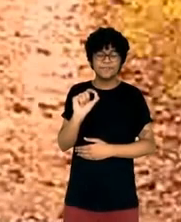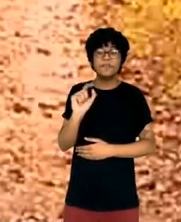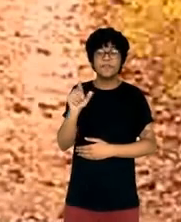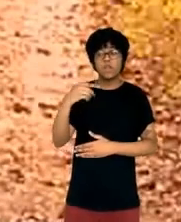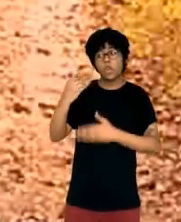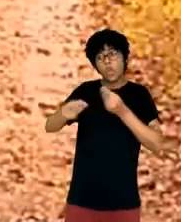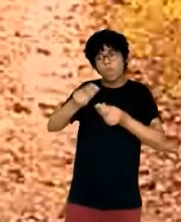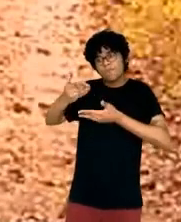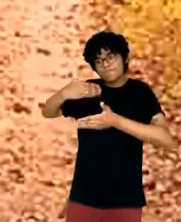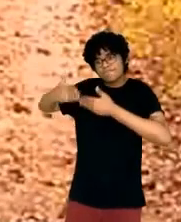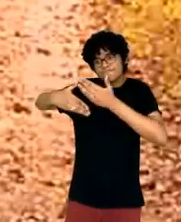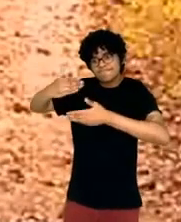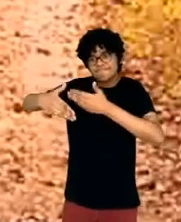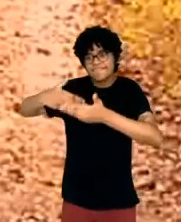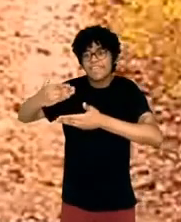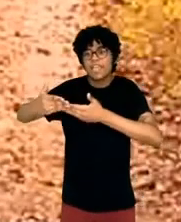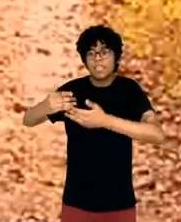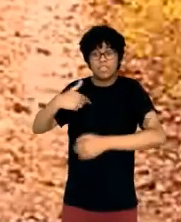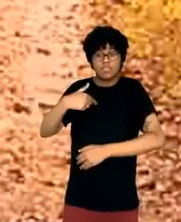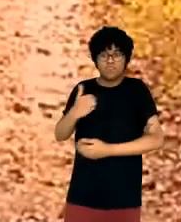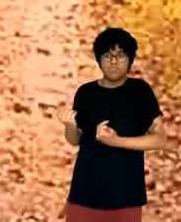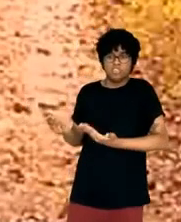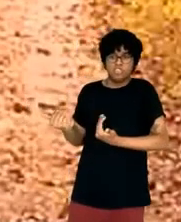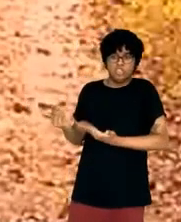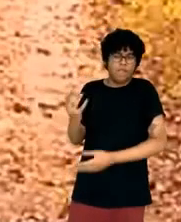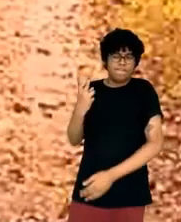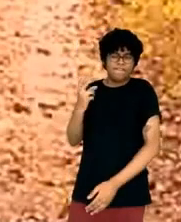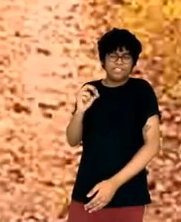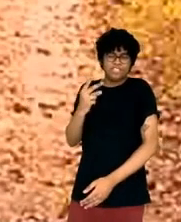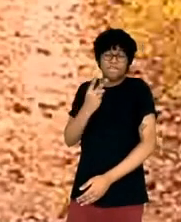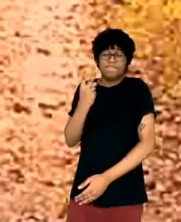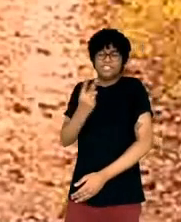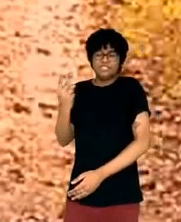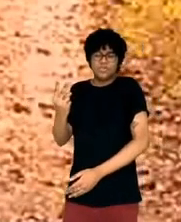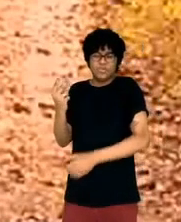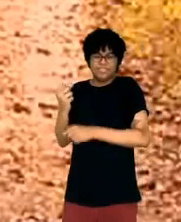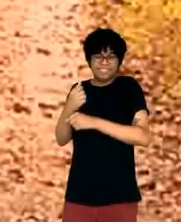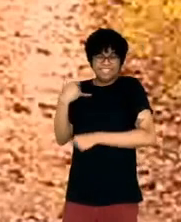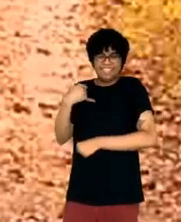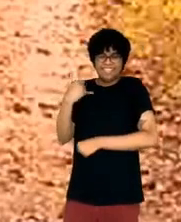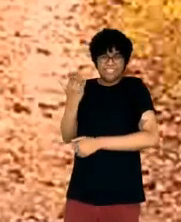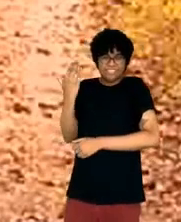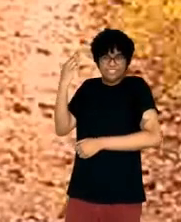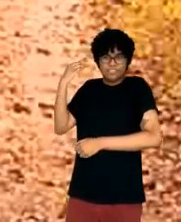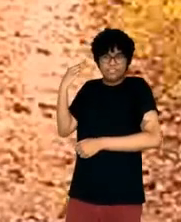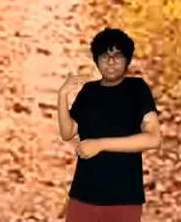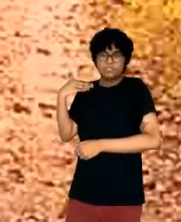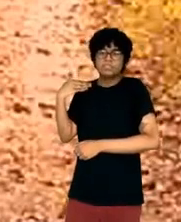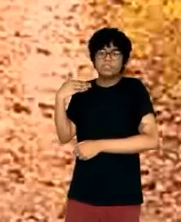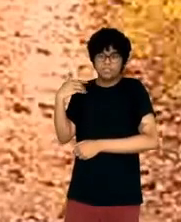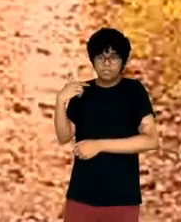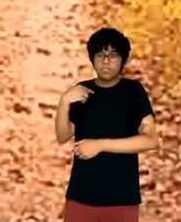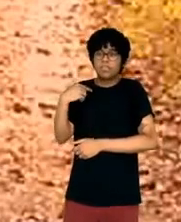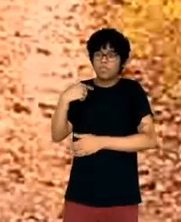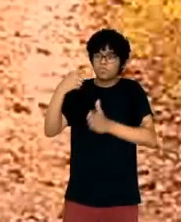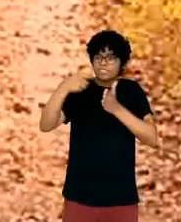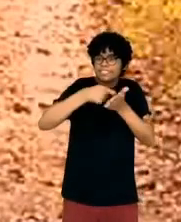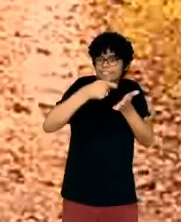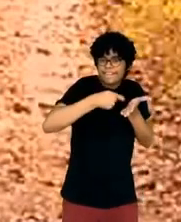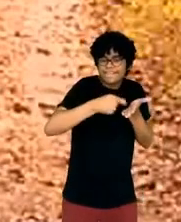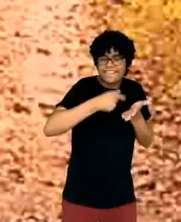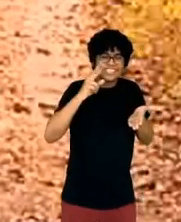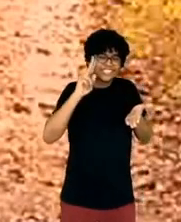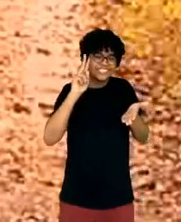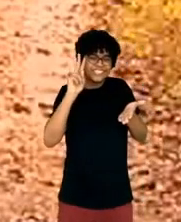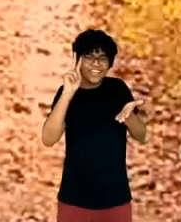my post as a 22-year-old fact checker at The New Yorker and then on to writing talk of the town stories for that